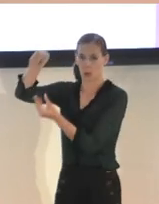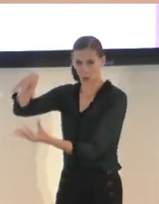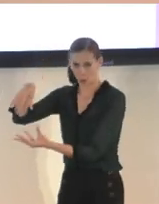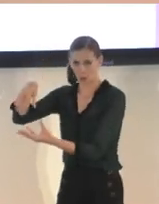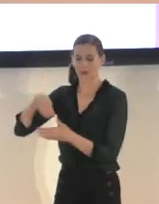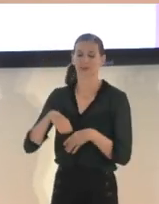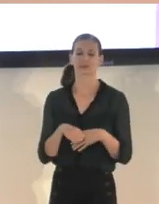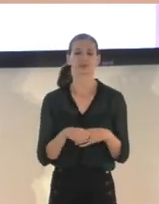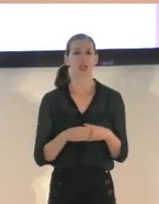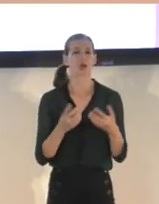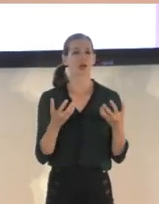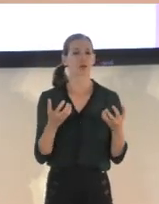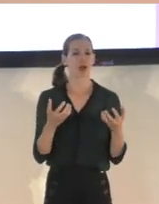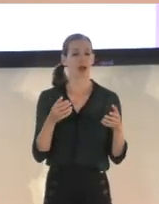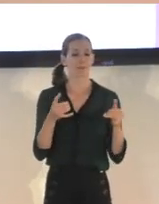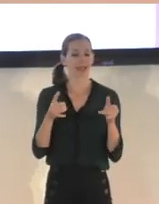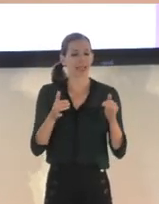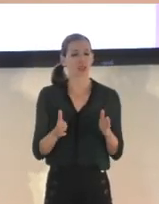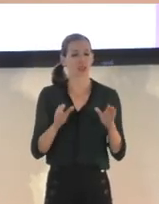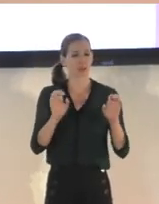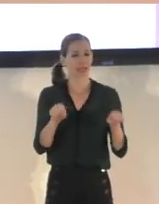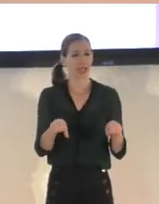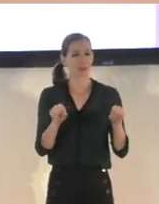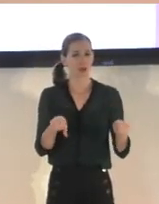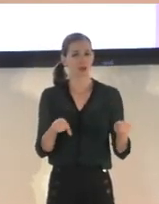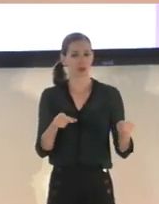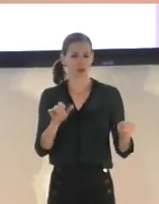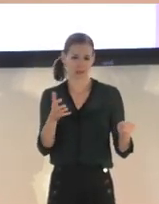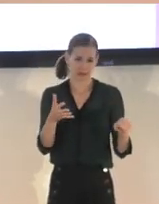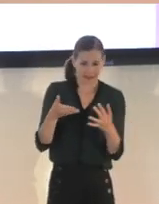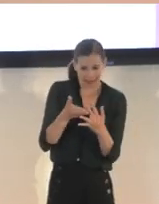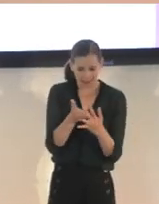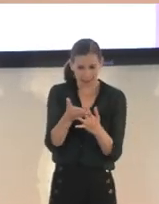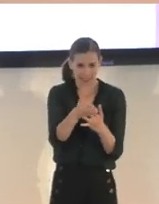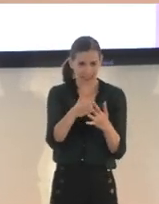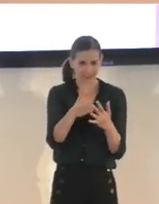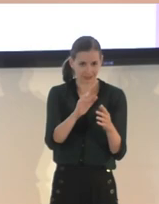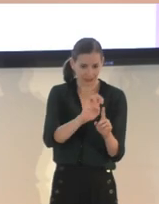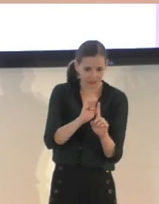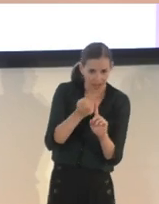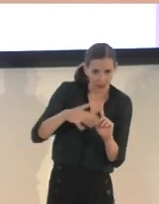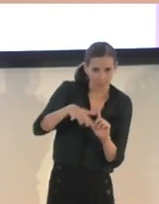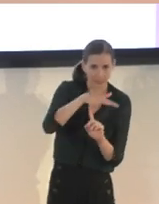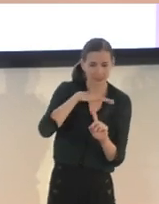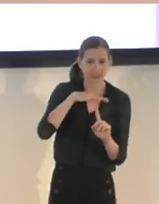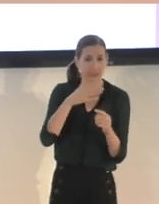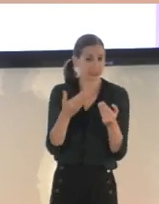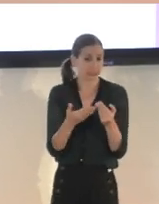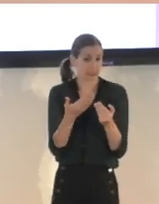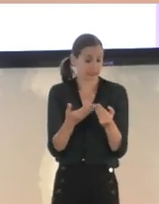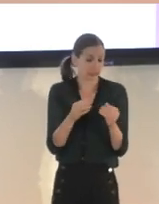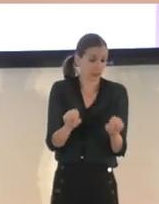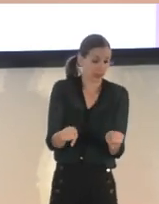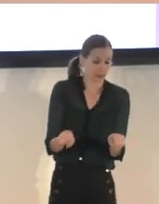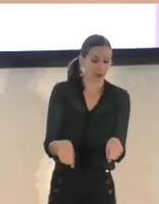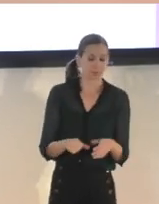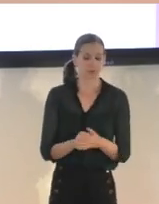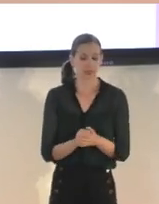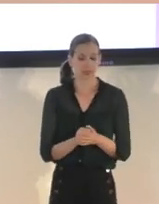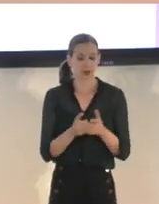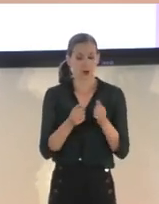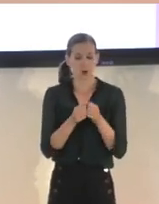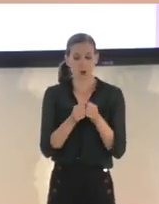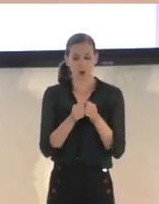to navigate the environment as easily as they could without